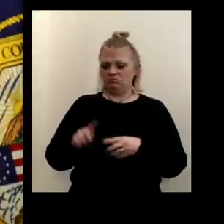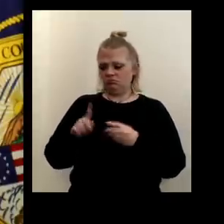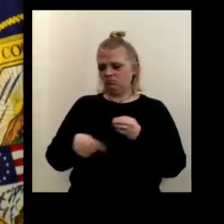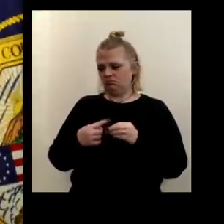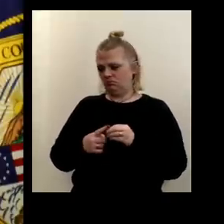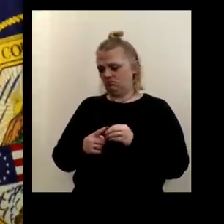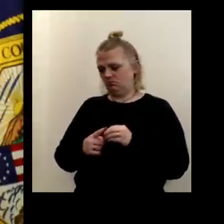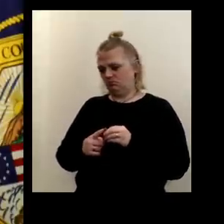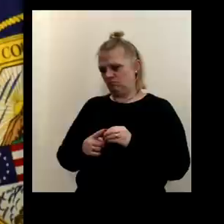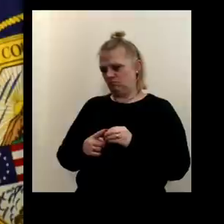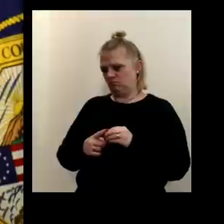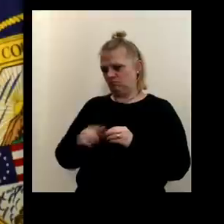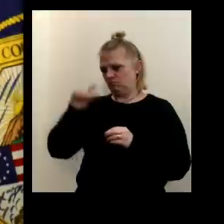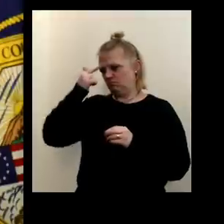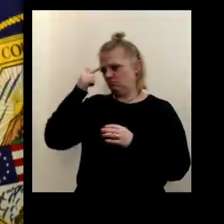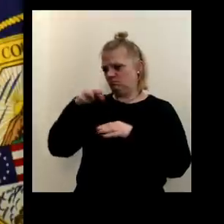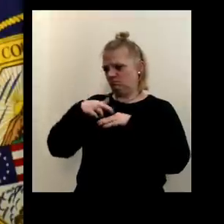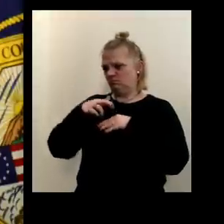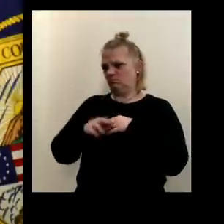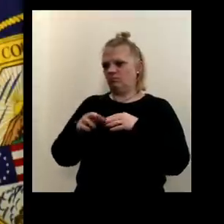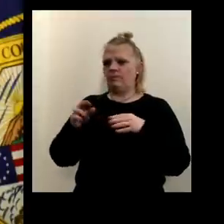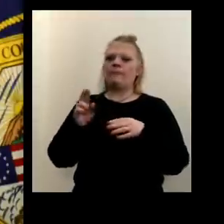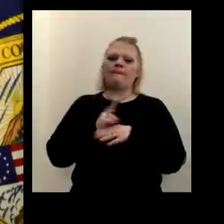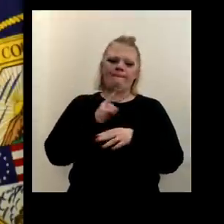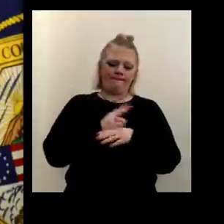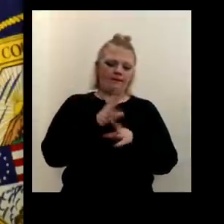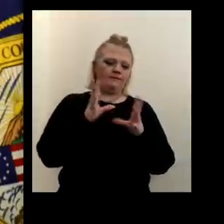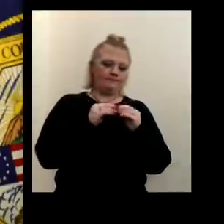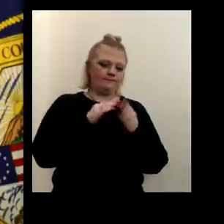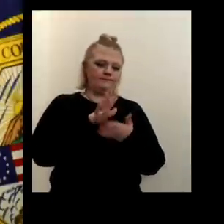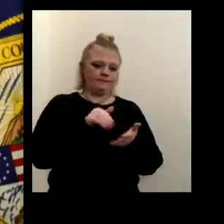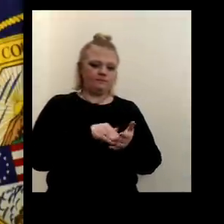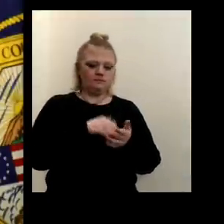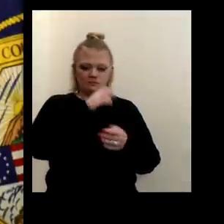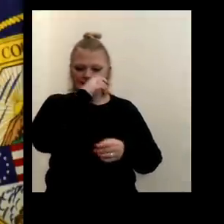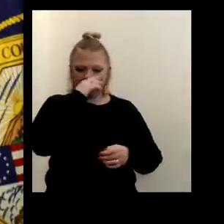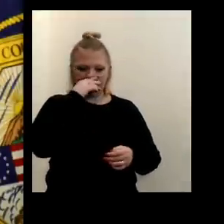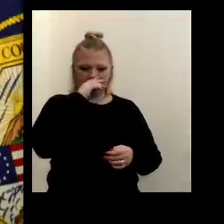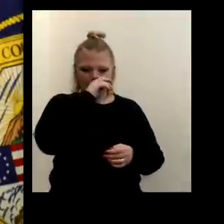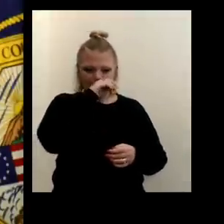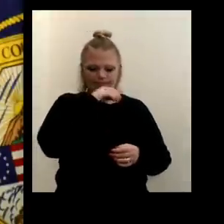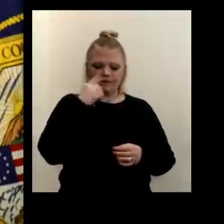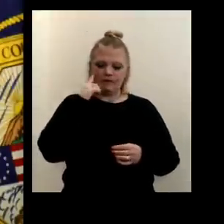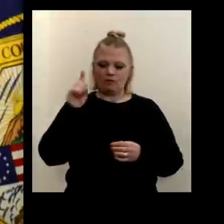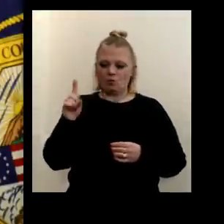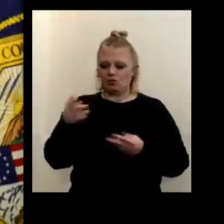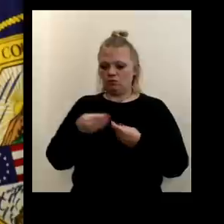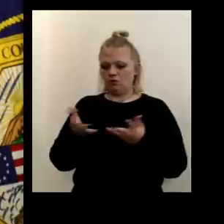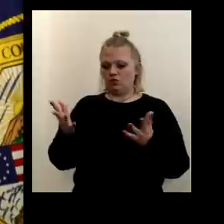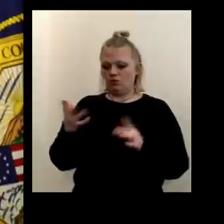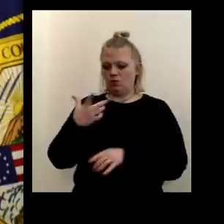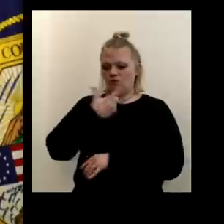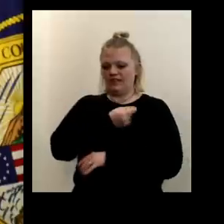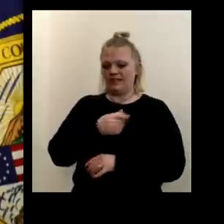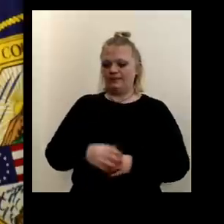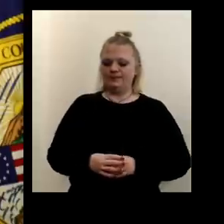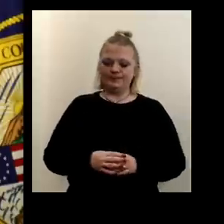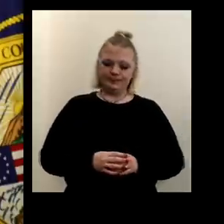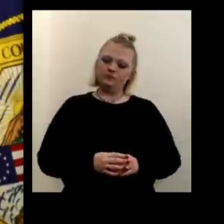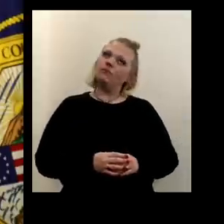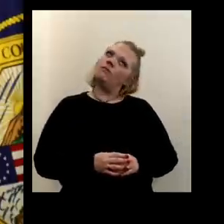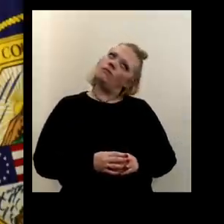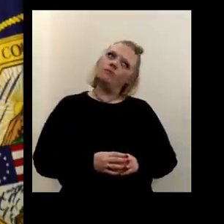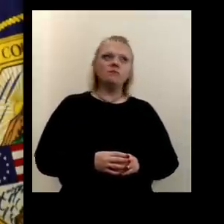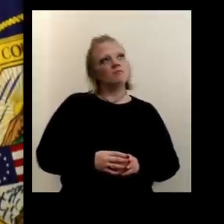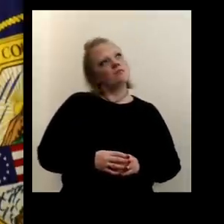um, the governor's reference using convention centers for distribution of the vaccine. Uh,